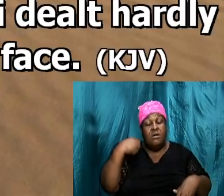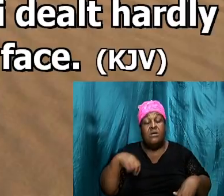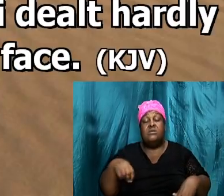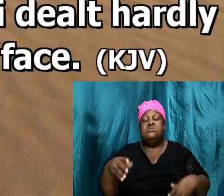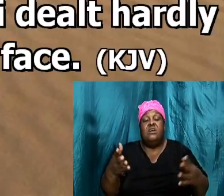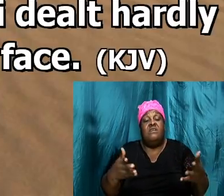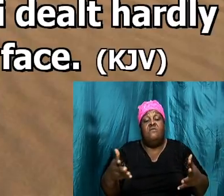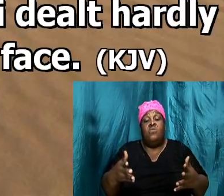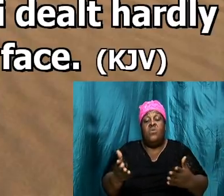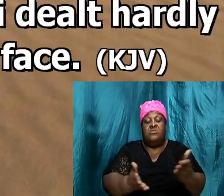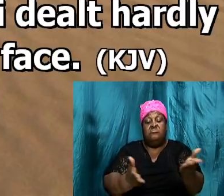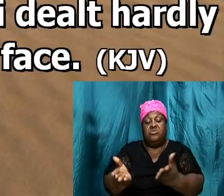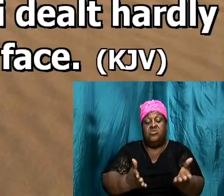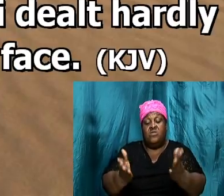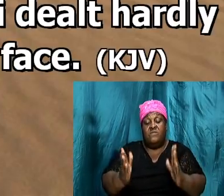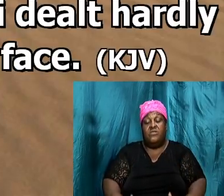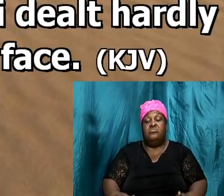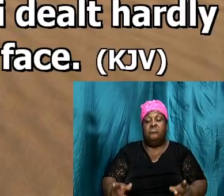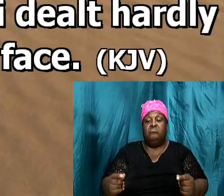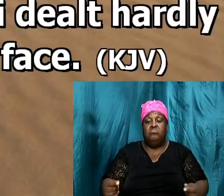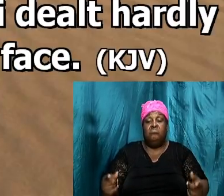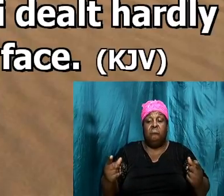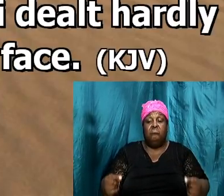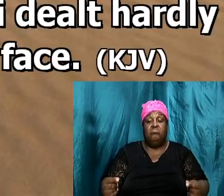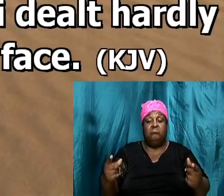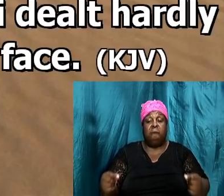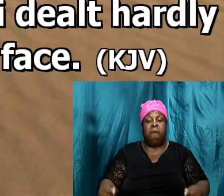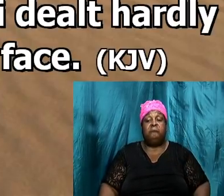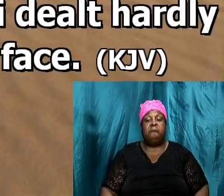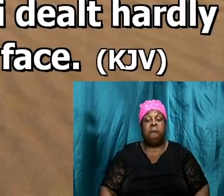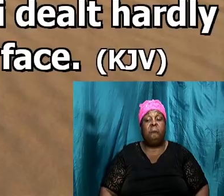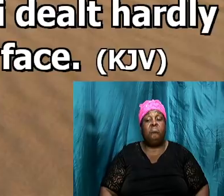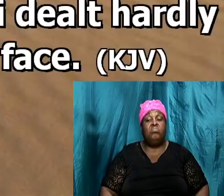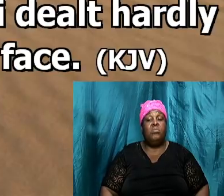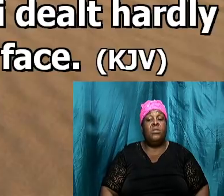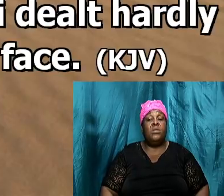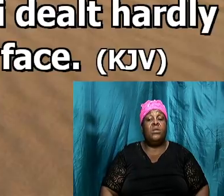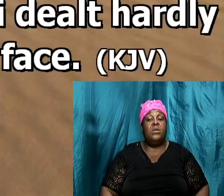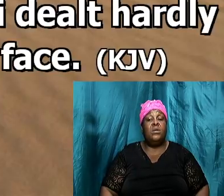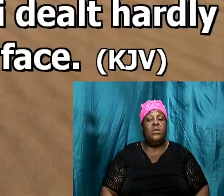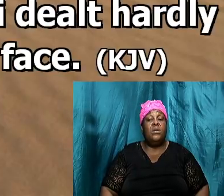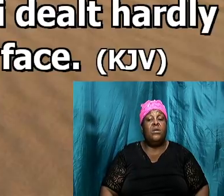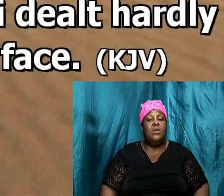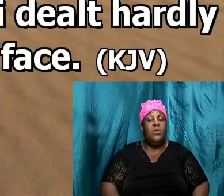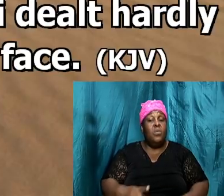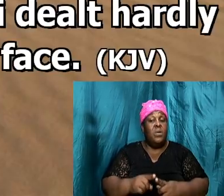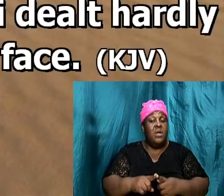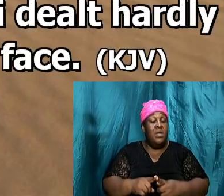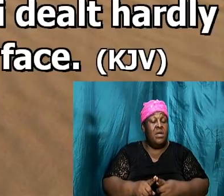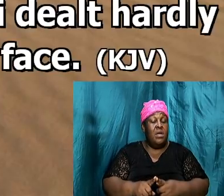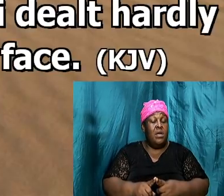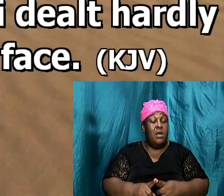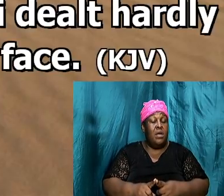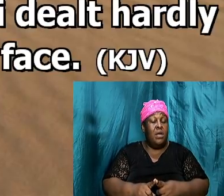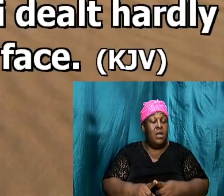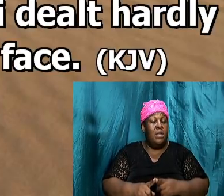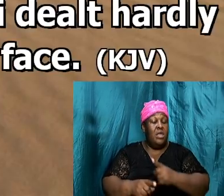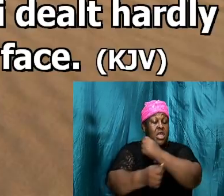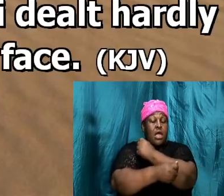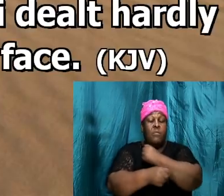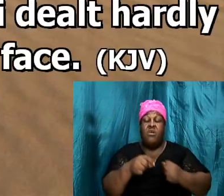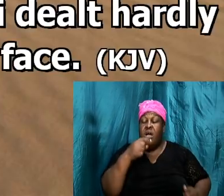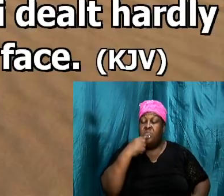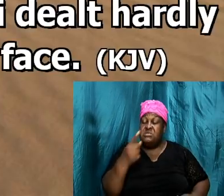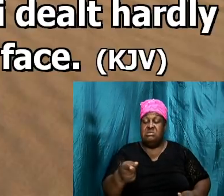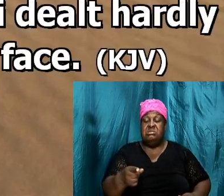that when Abraham told her she's in thy hand do with her what you please Sarah deal